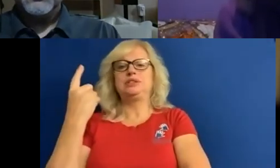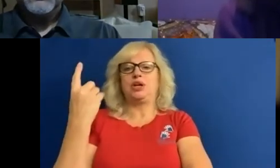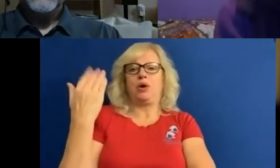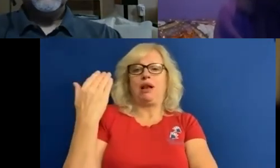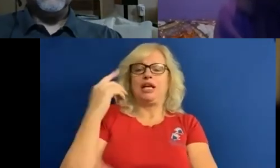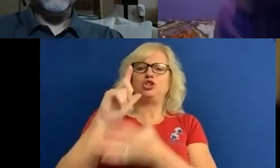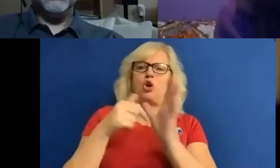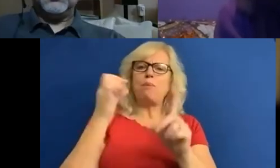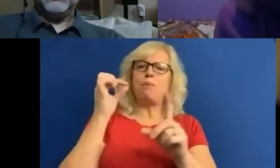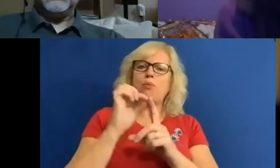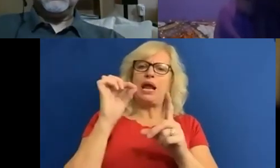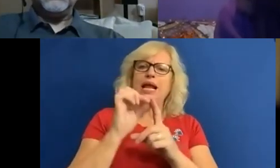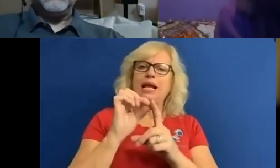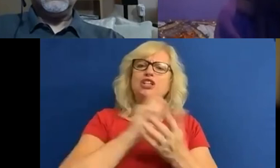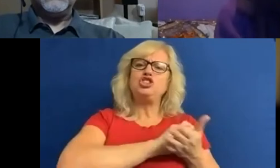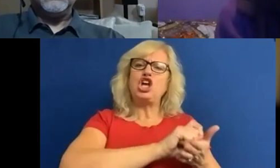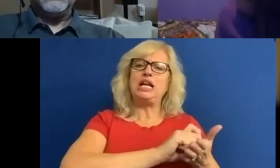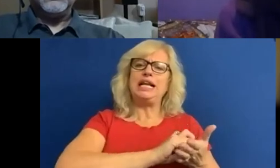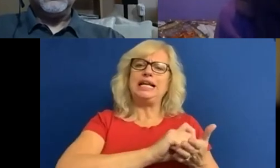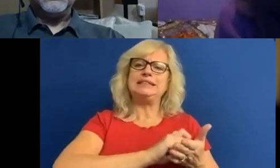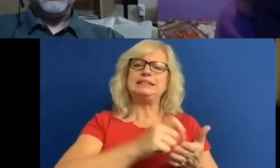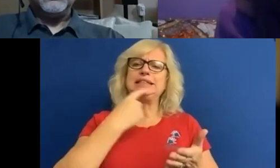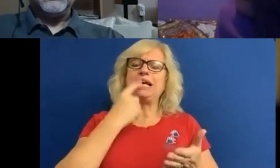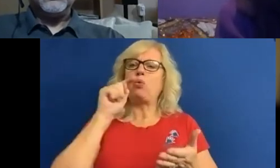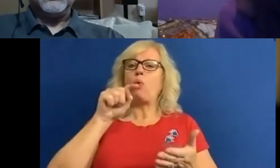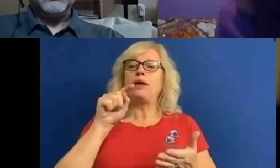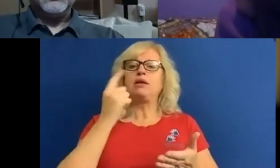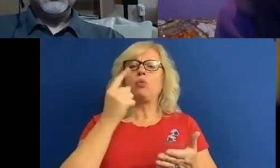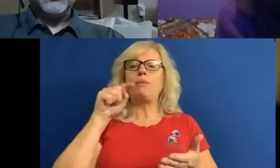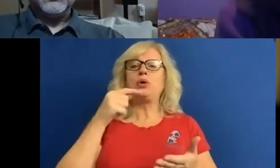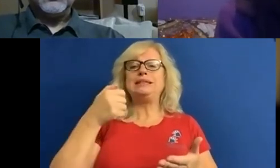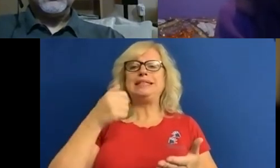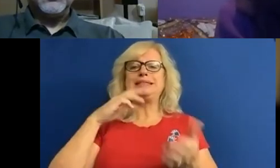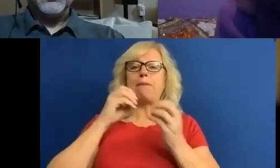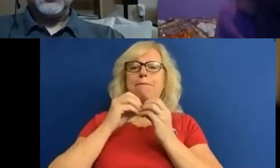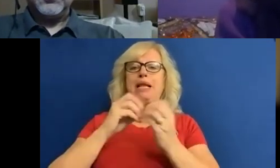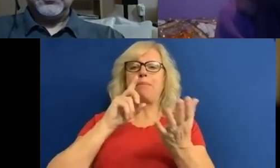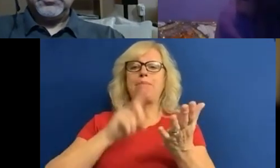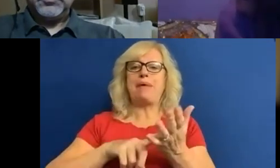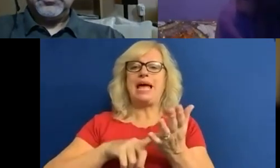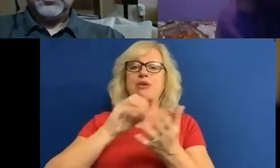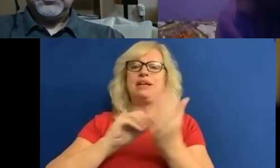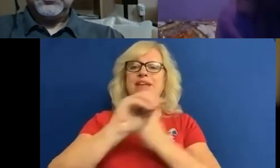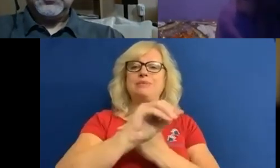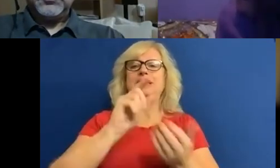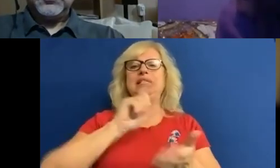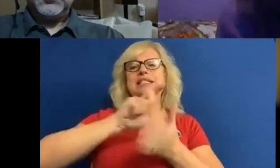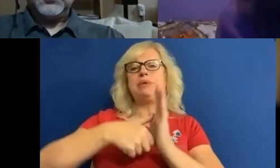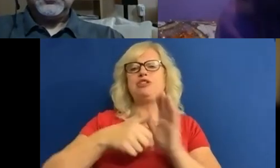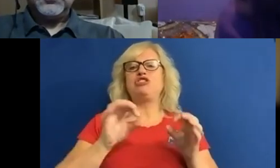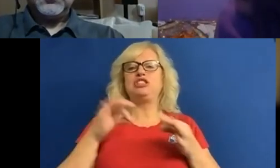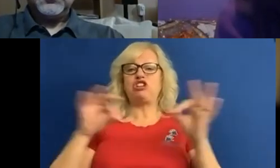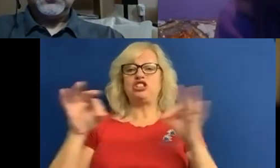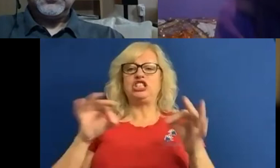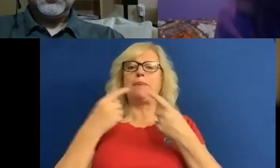reported that most of the 1.6 billion pound investment mentioned in the national disability strategy had already been announced